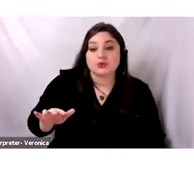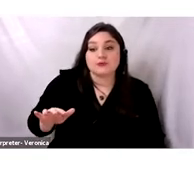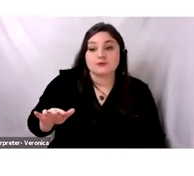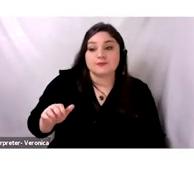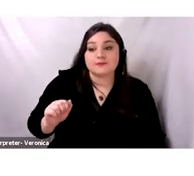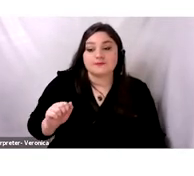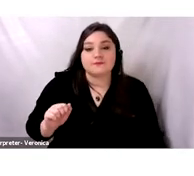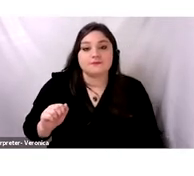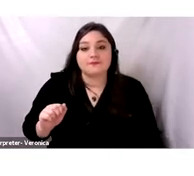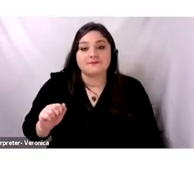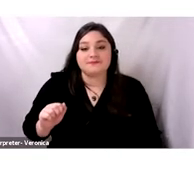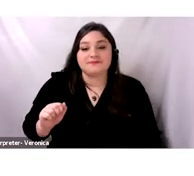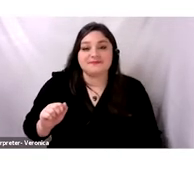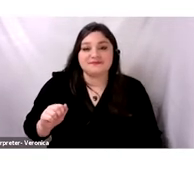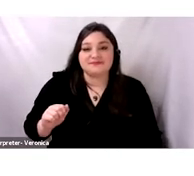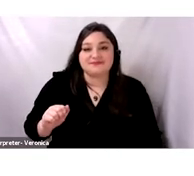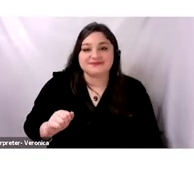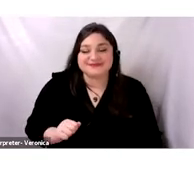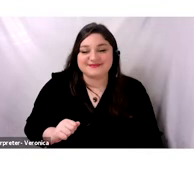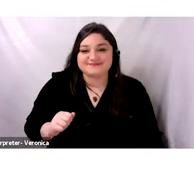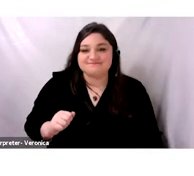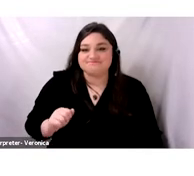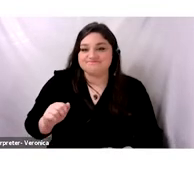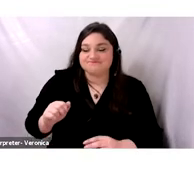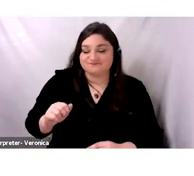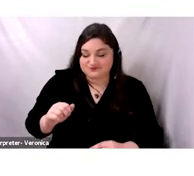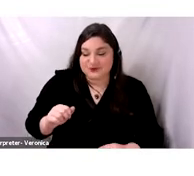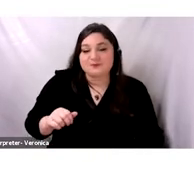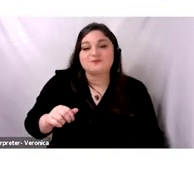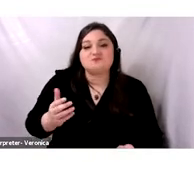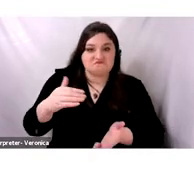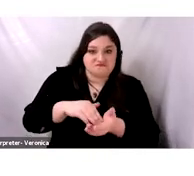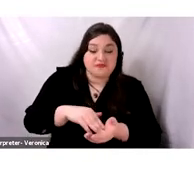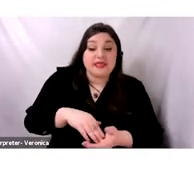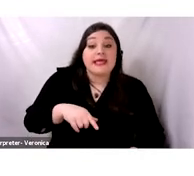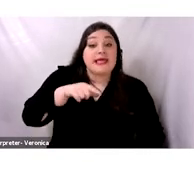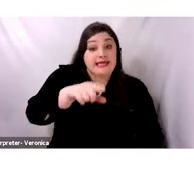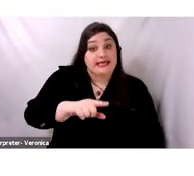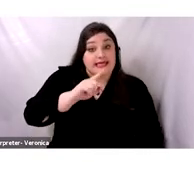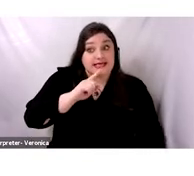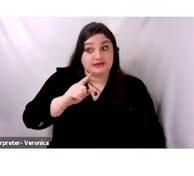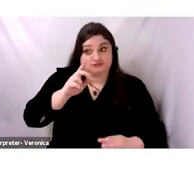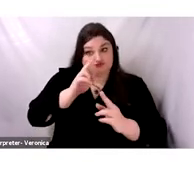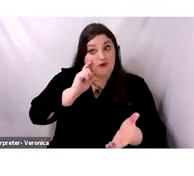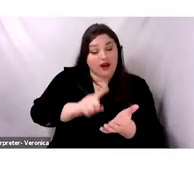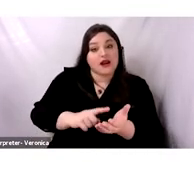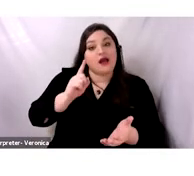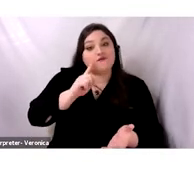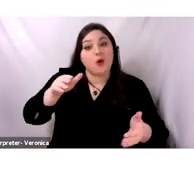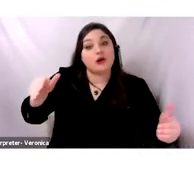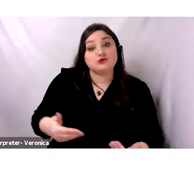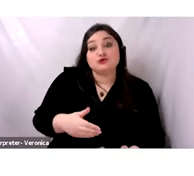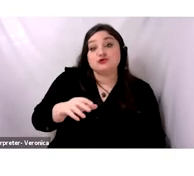oud, thank you. So, not only he is credited with introducing the oud to Andalusia, he is also credited